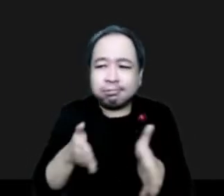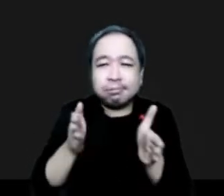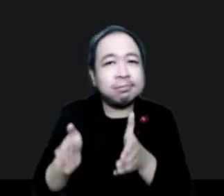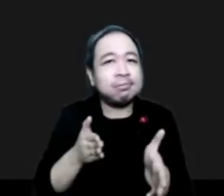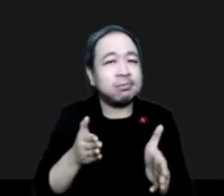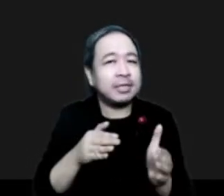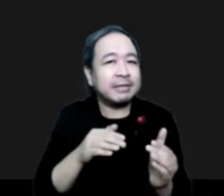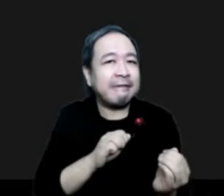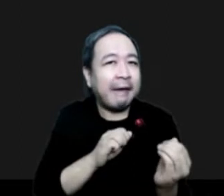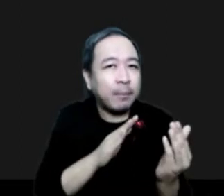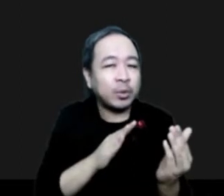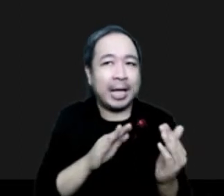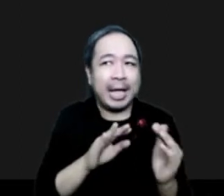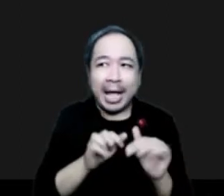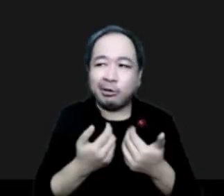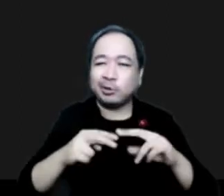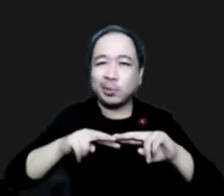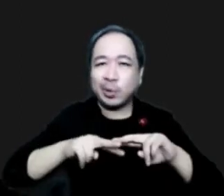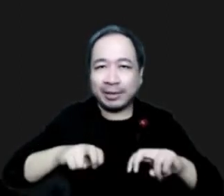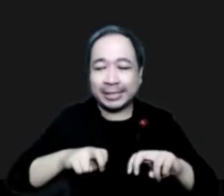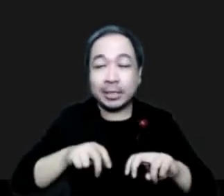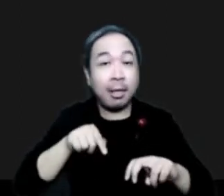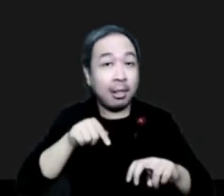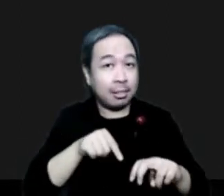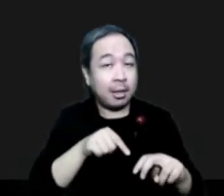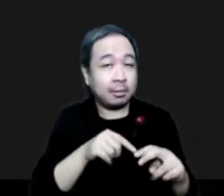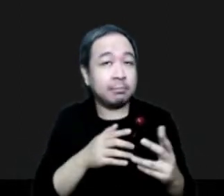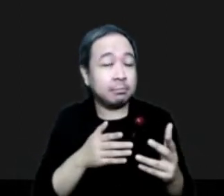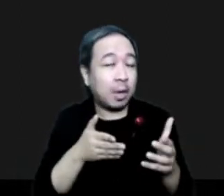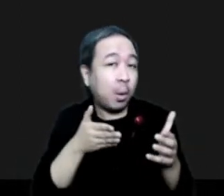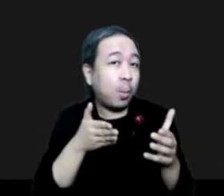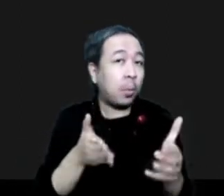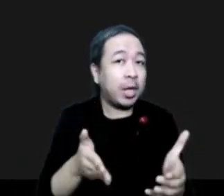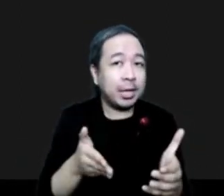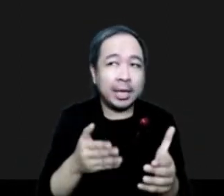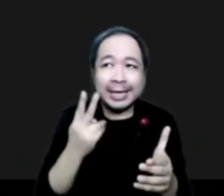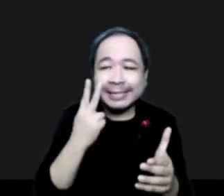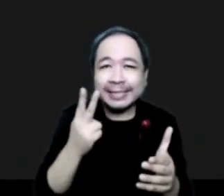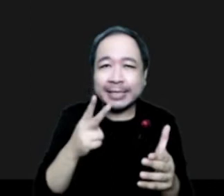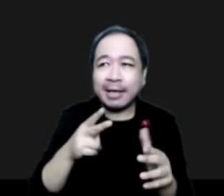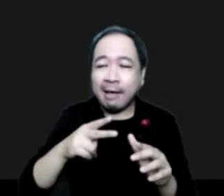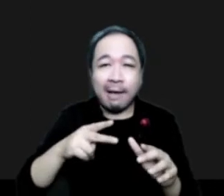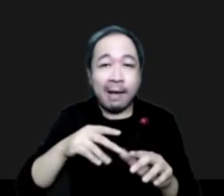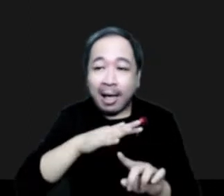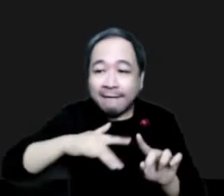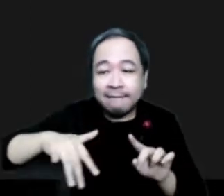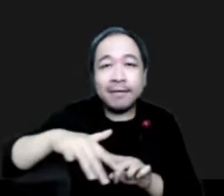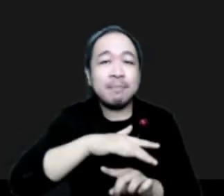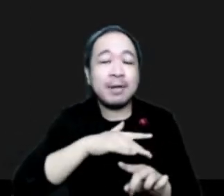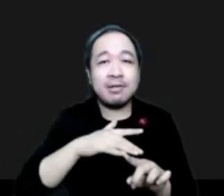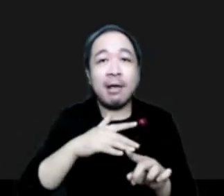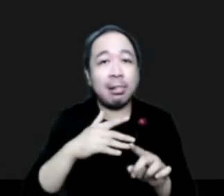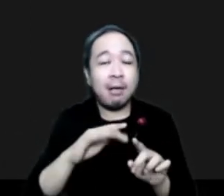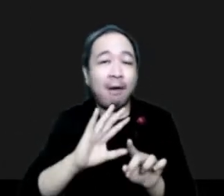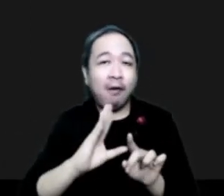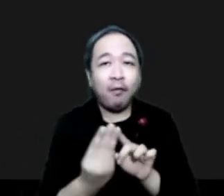Such a realistic approach addresses fire issues that consider biological, environmental, cultural, social, economic, and